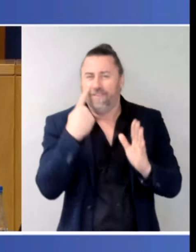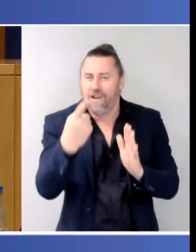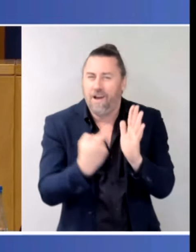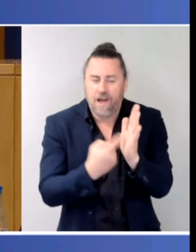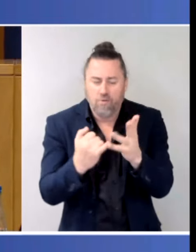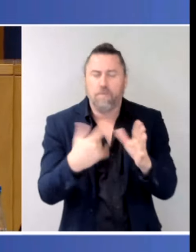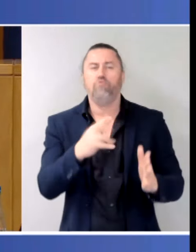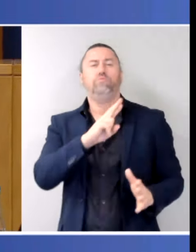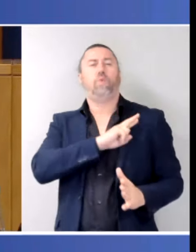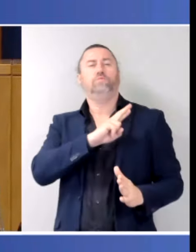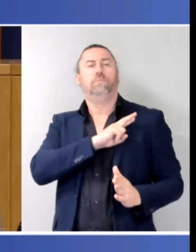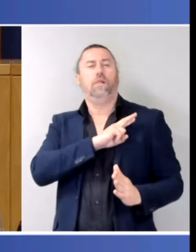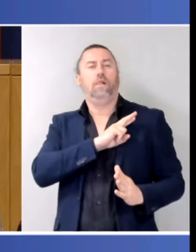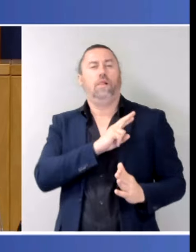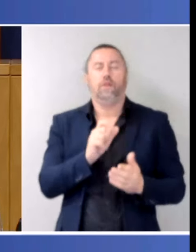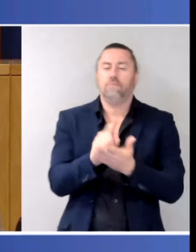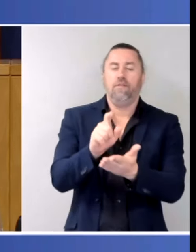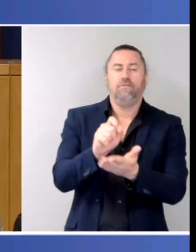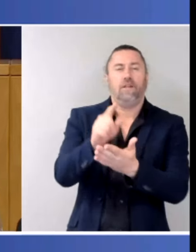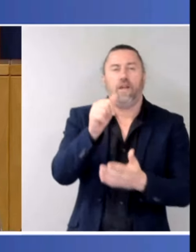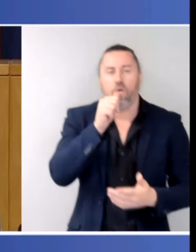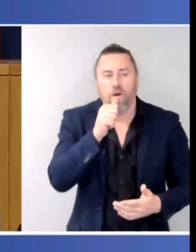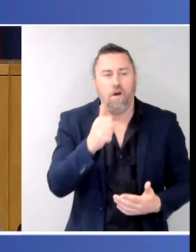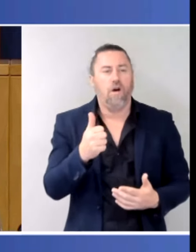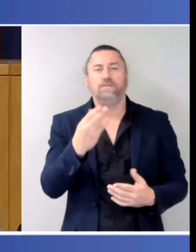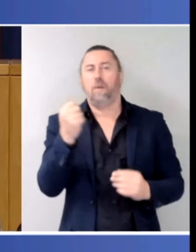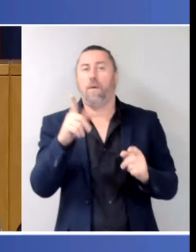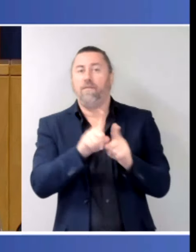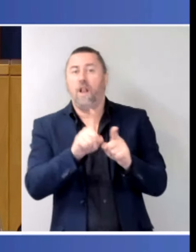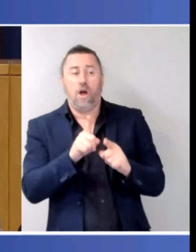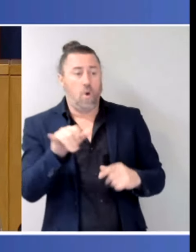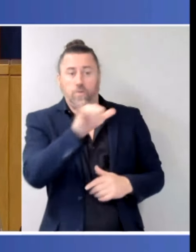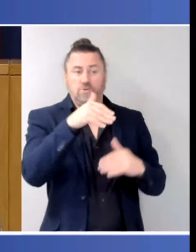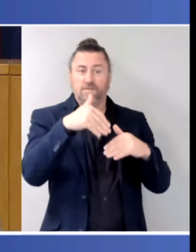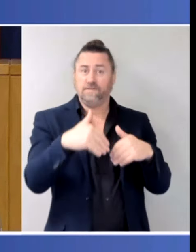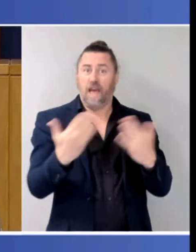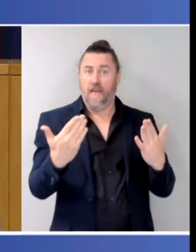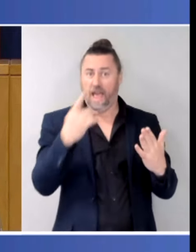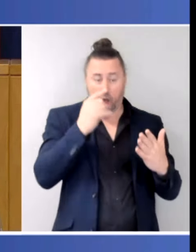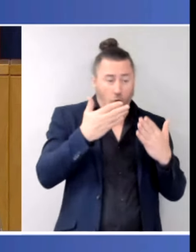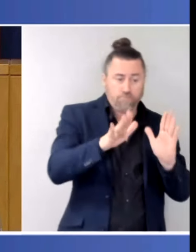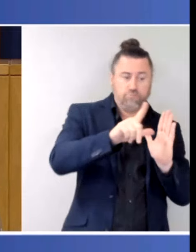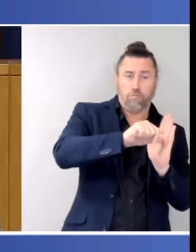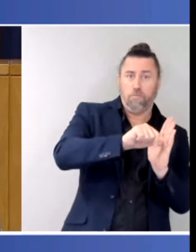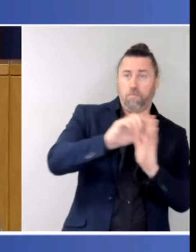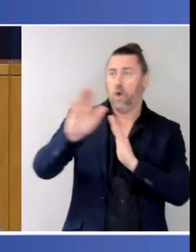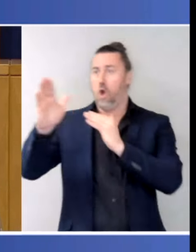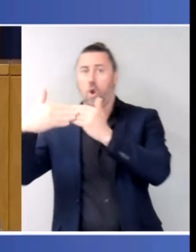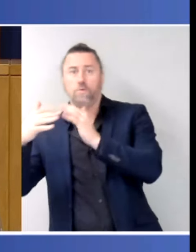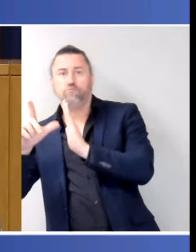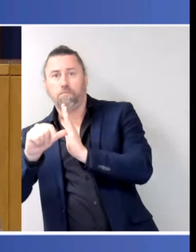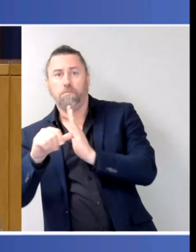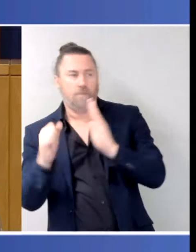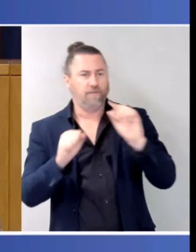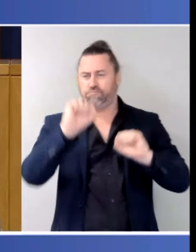restrictions on opening hours and trading hours, days of the week. So we're all at different places. But I think that